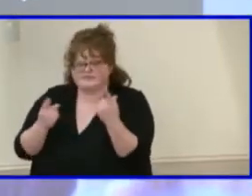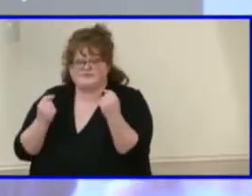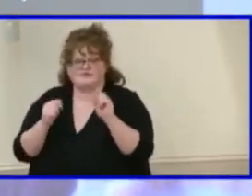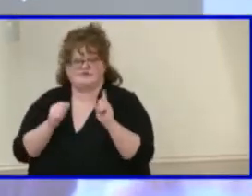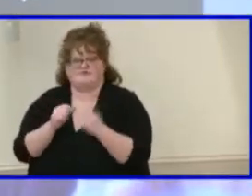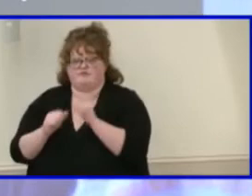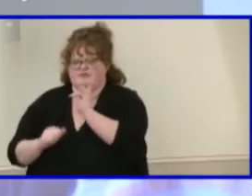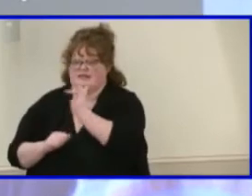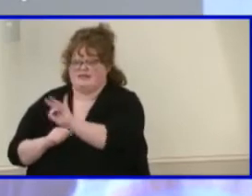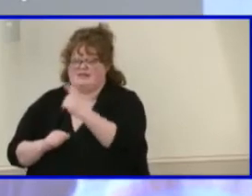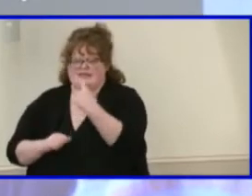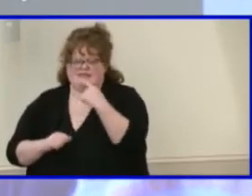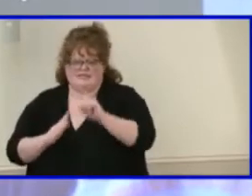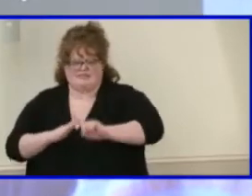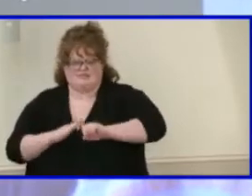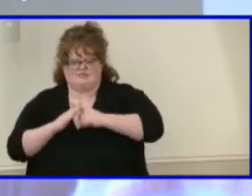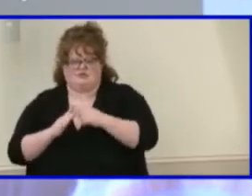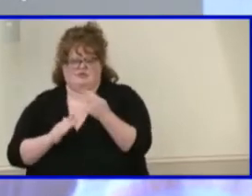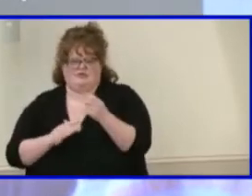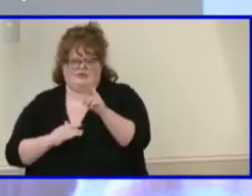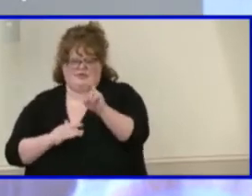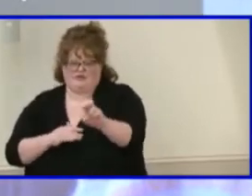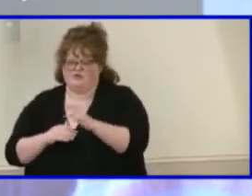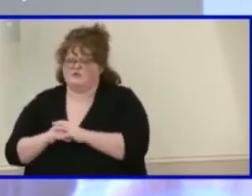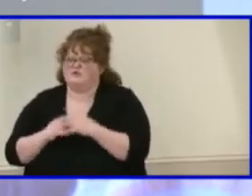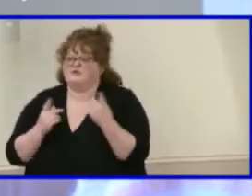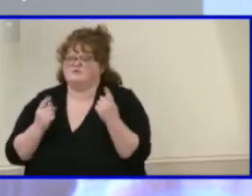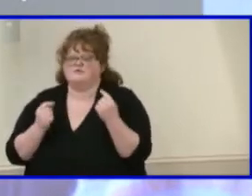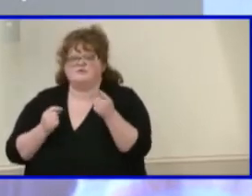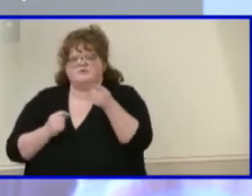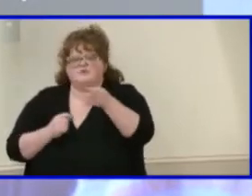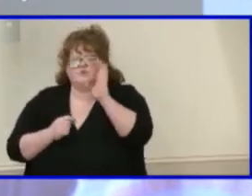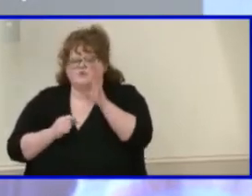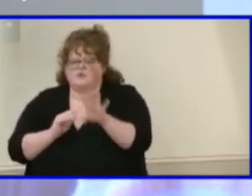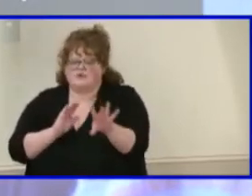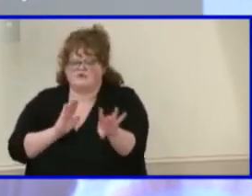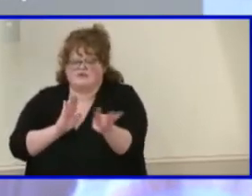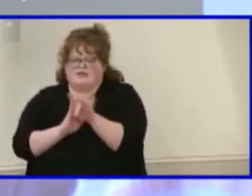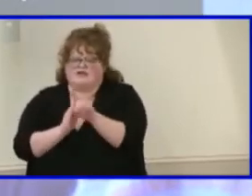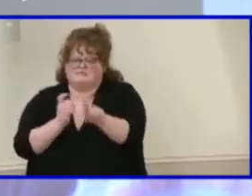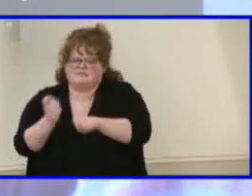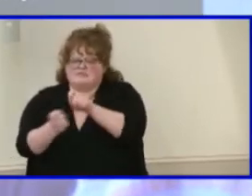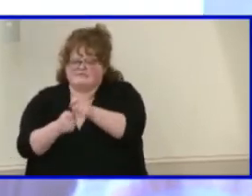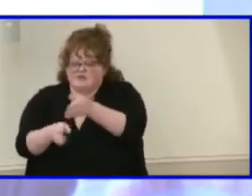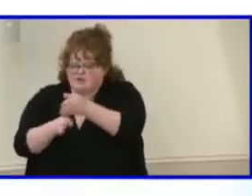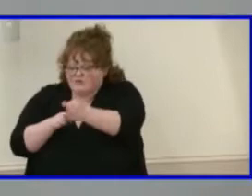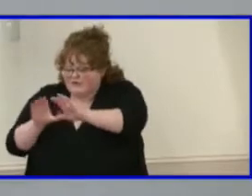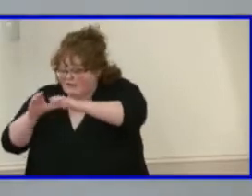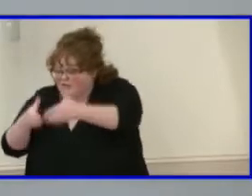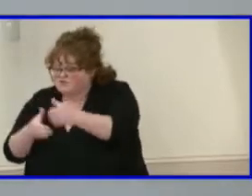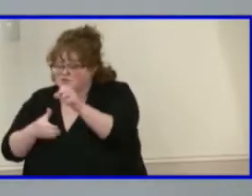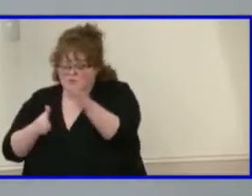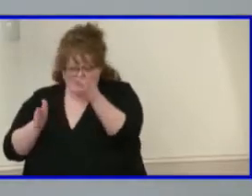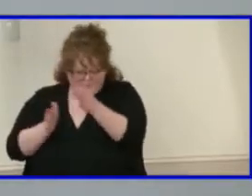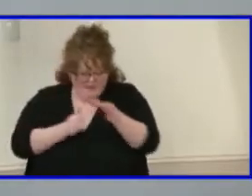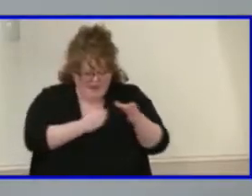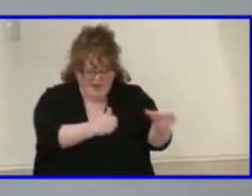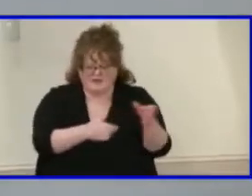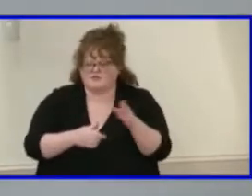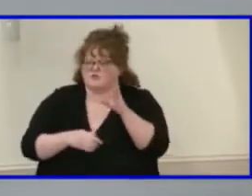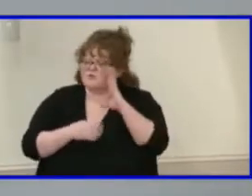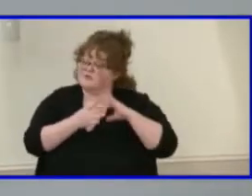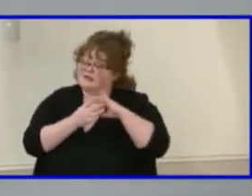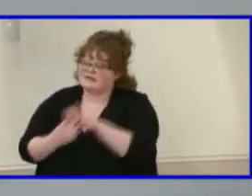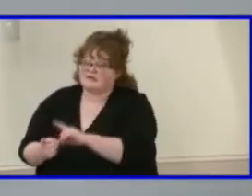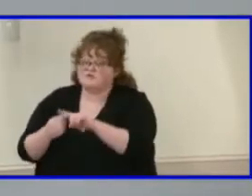step number one. Select a career cluster and path. Here, students are introduced to Virginia's career clusters and